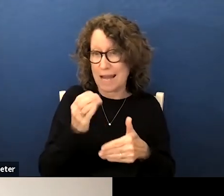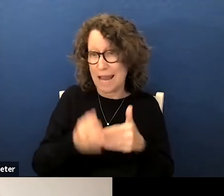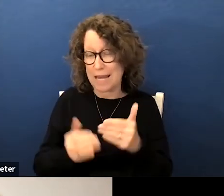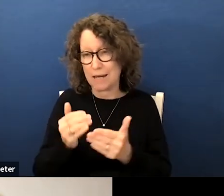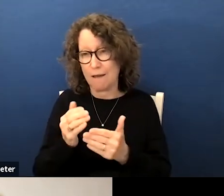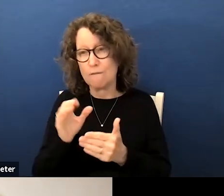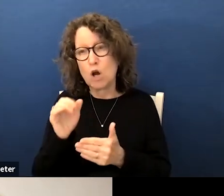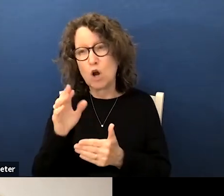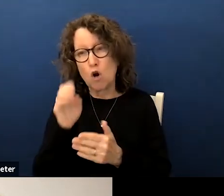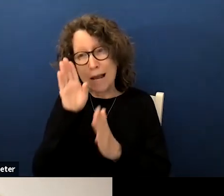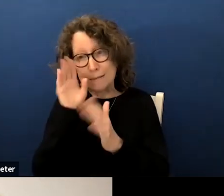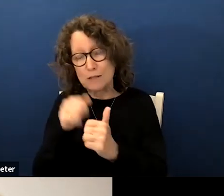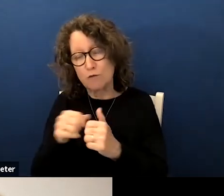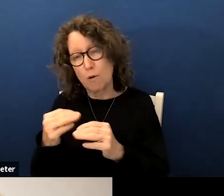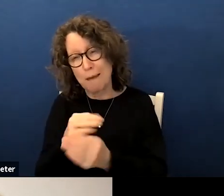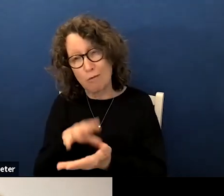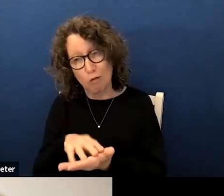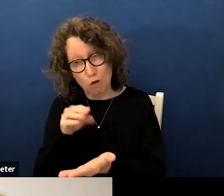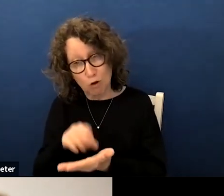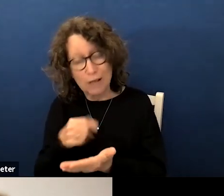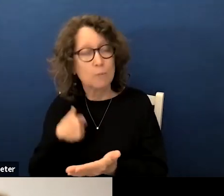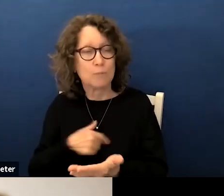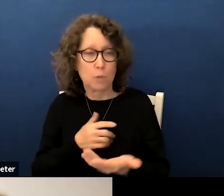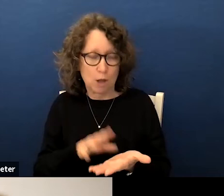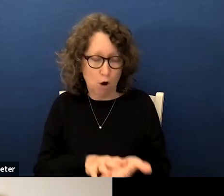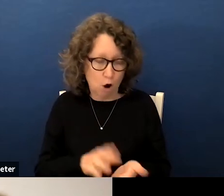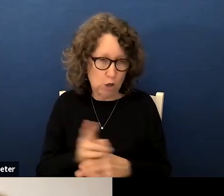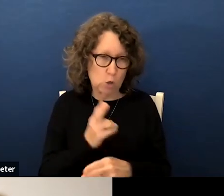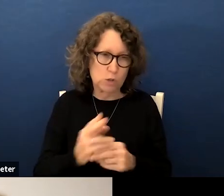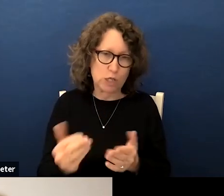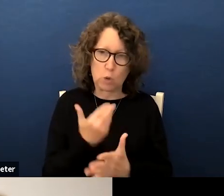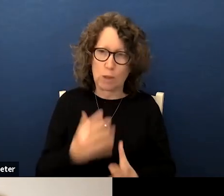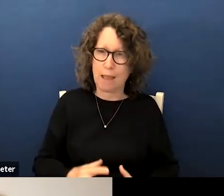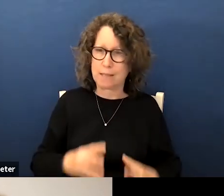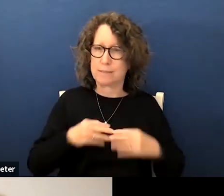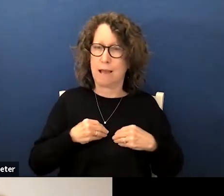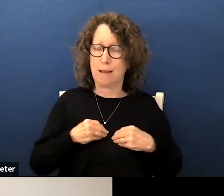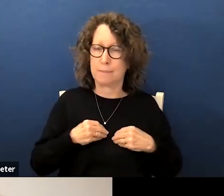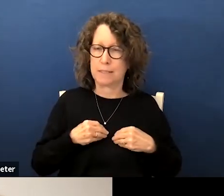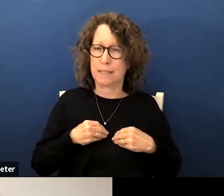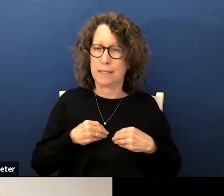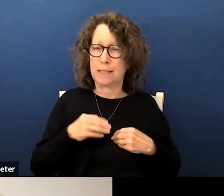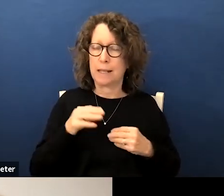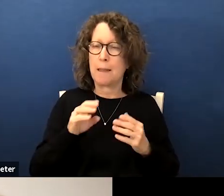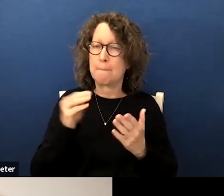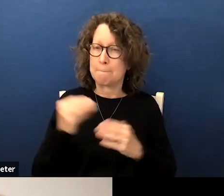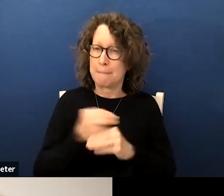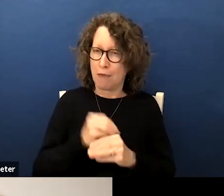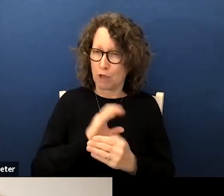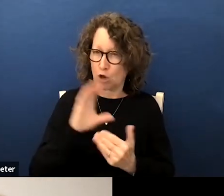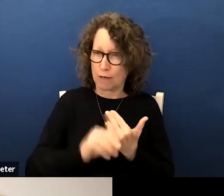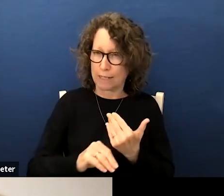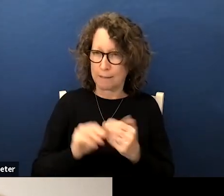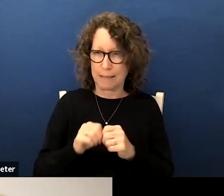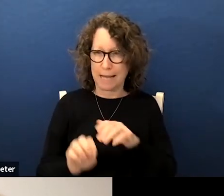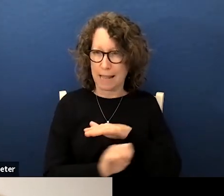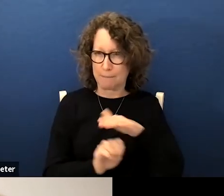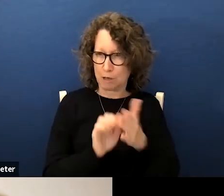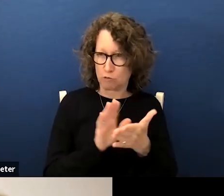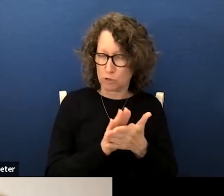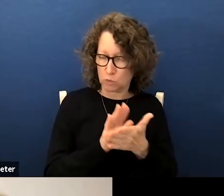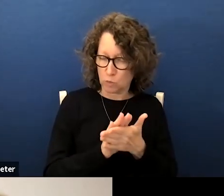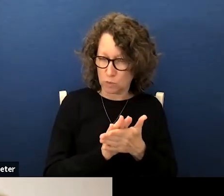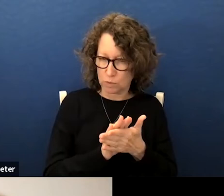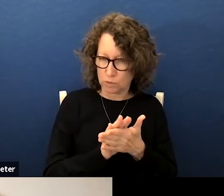expectations for math learning that we are using a newly adopted illustrative math curriculum in our elementary schools now